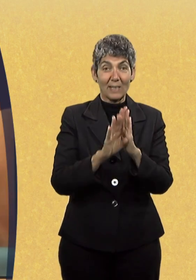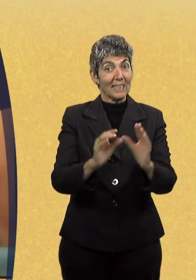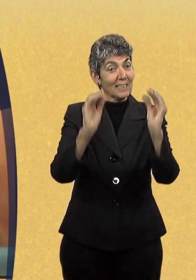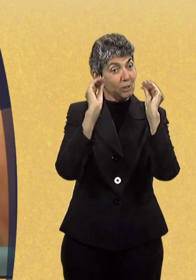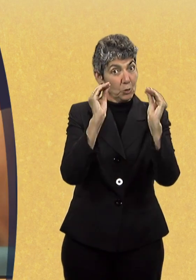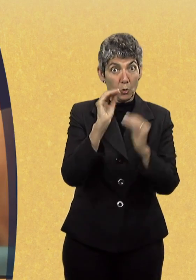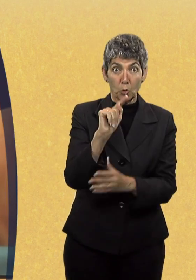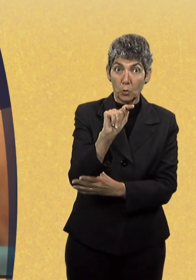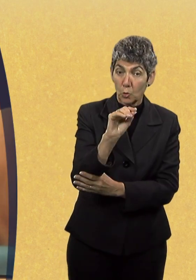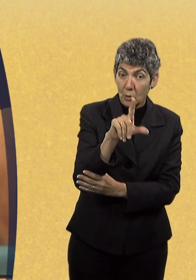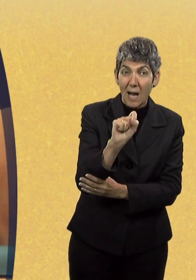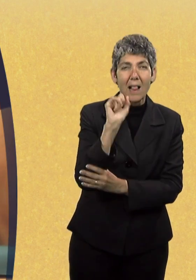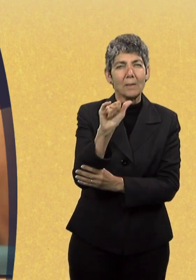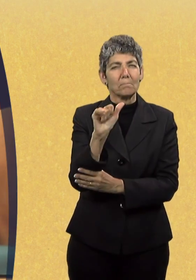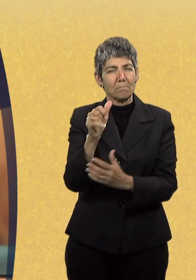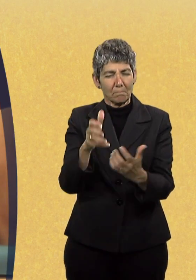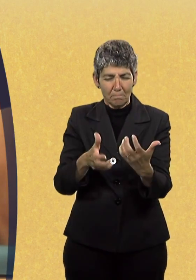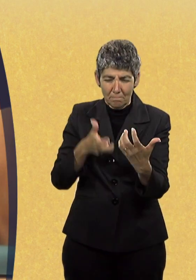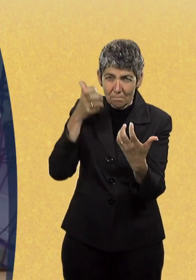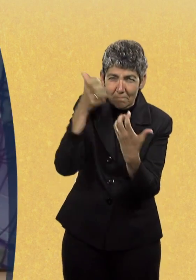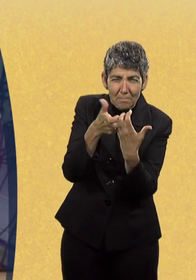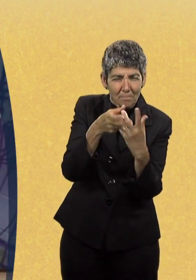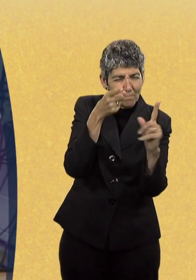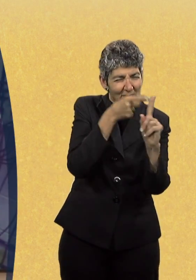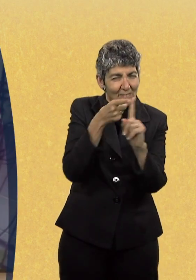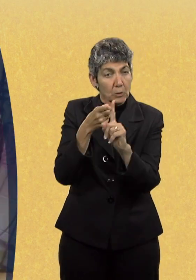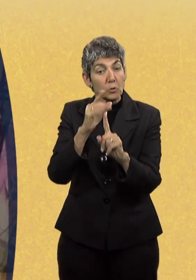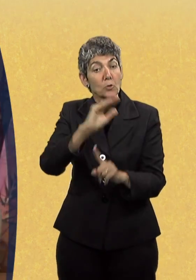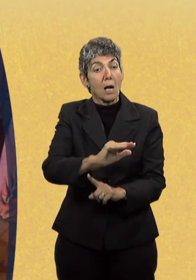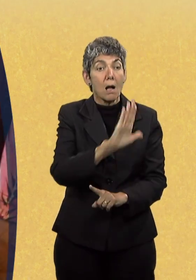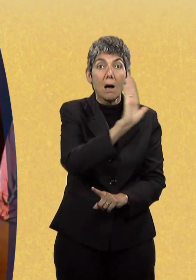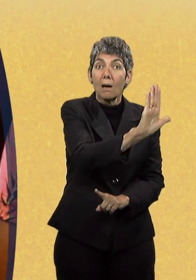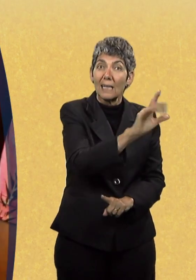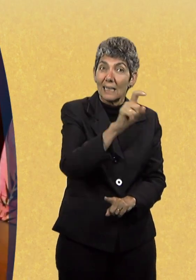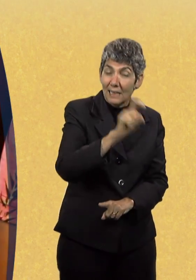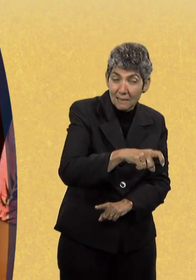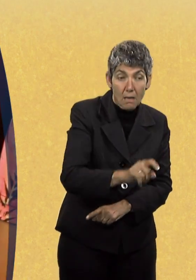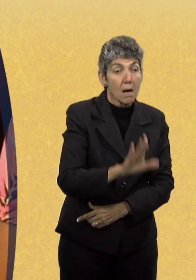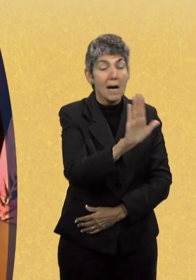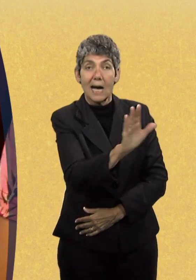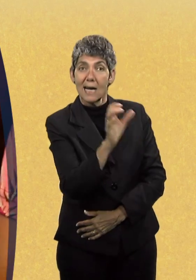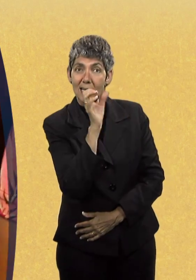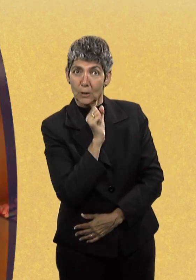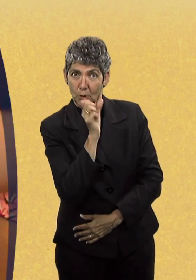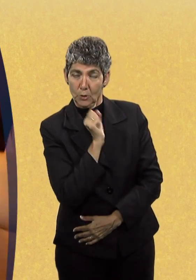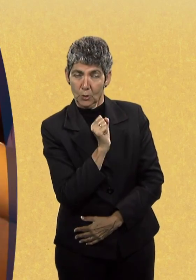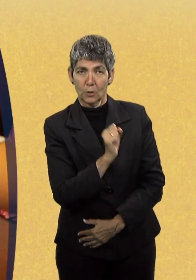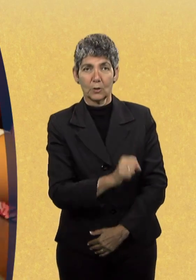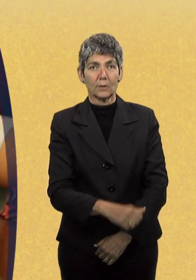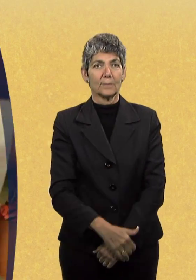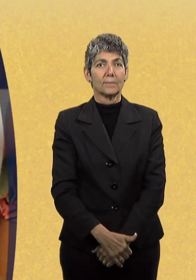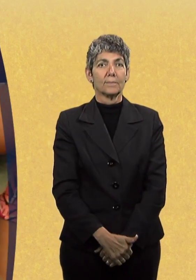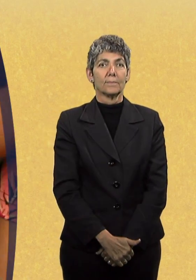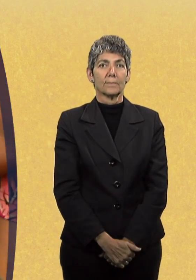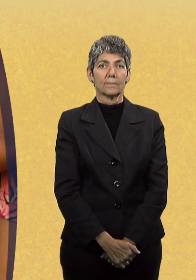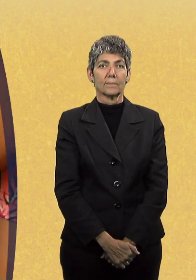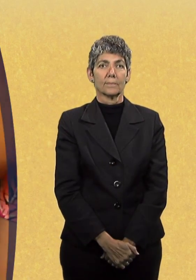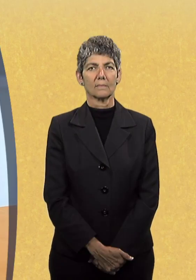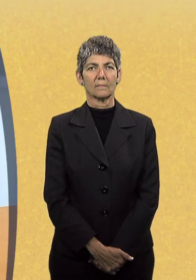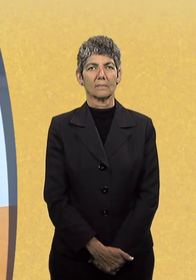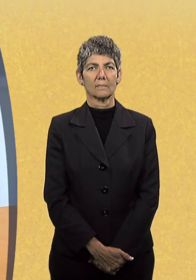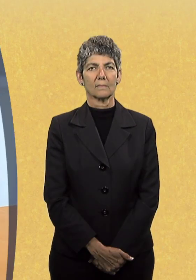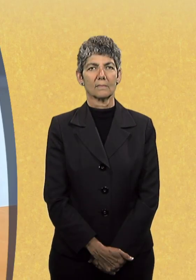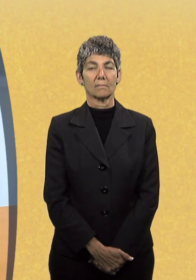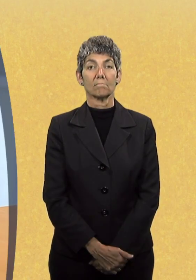remediation of the specific language aspects that they will need support with.